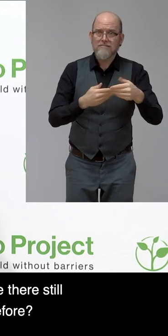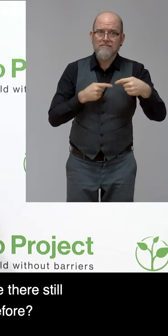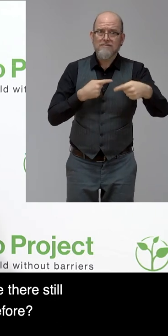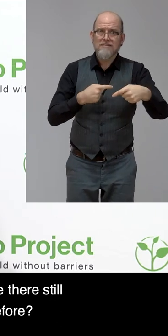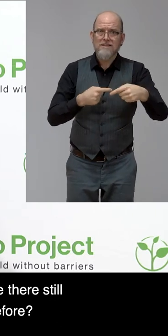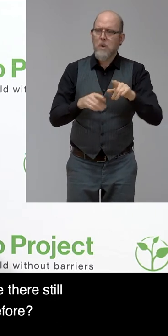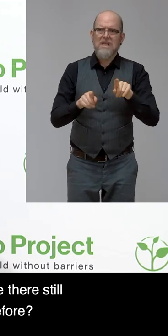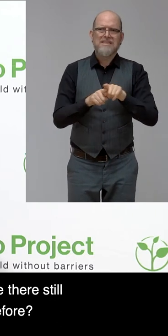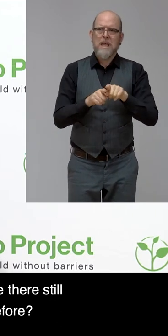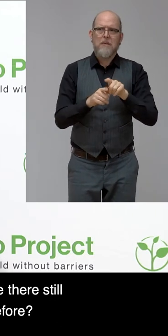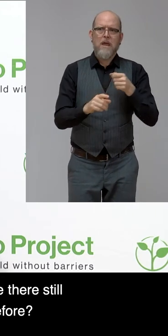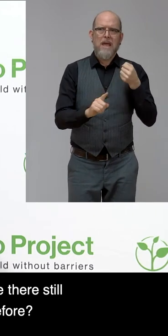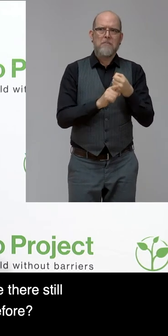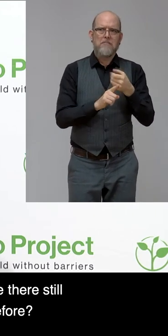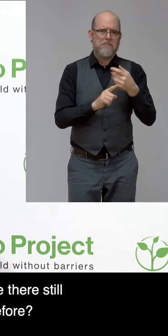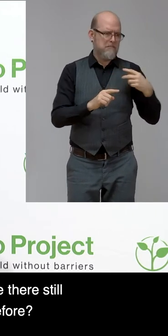opportunities as